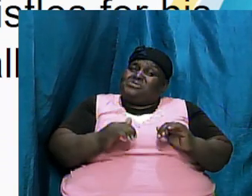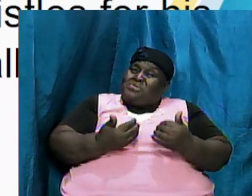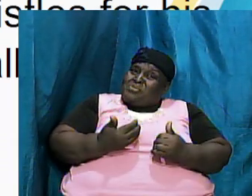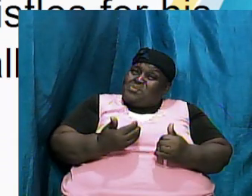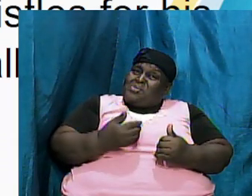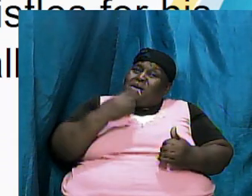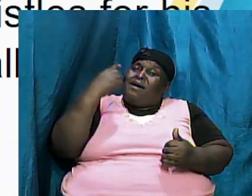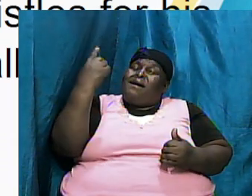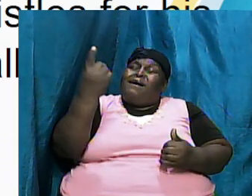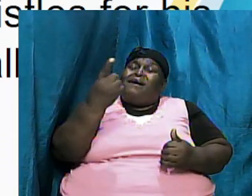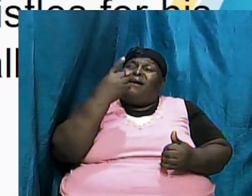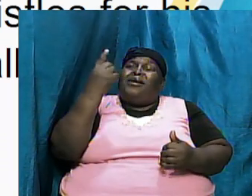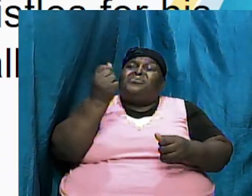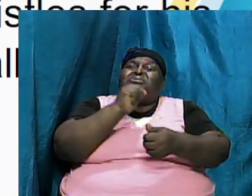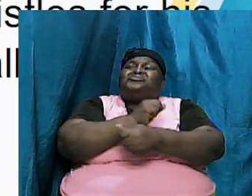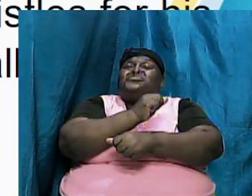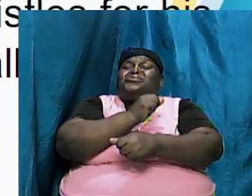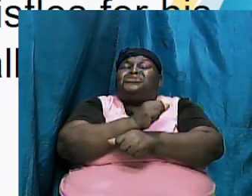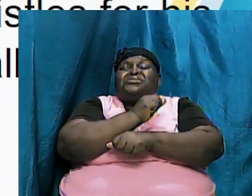always operate